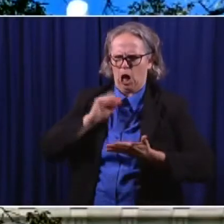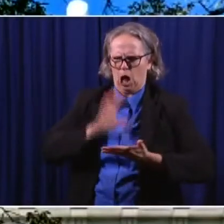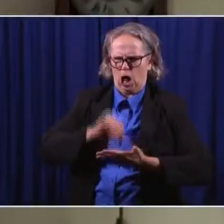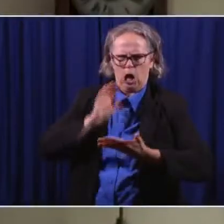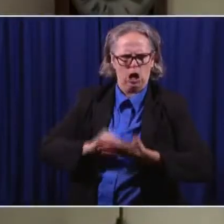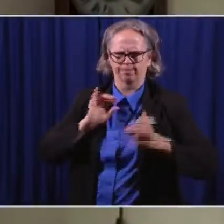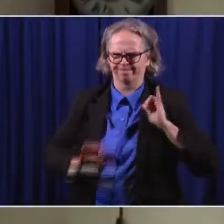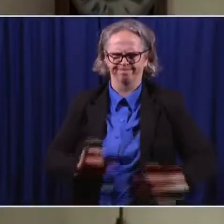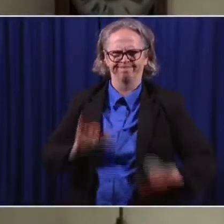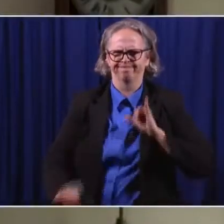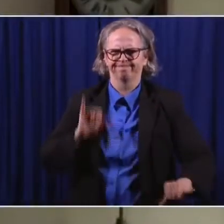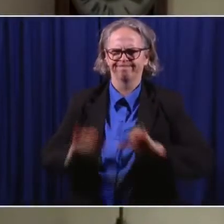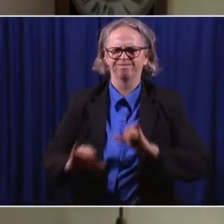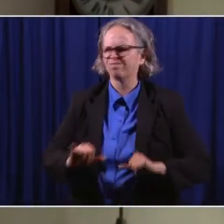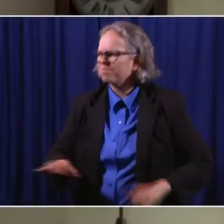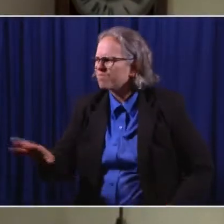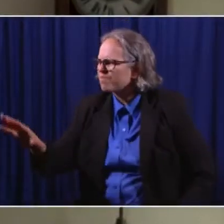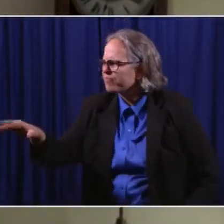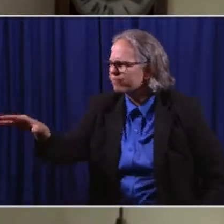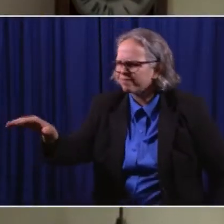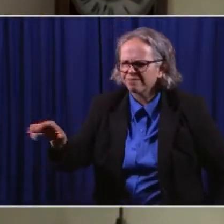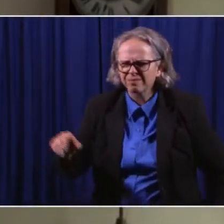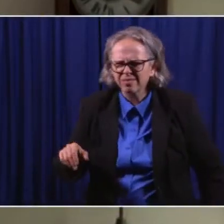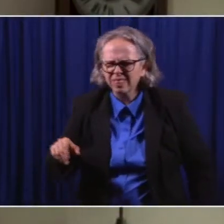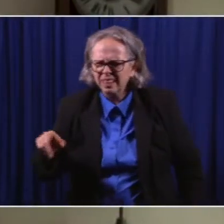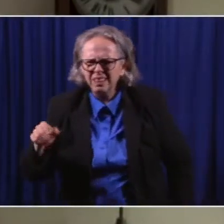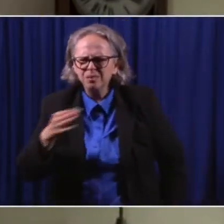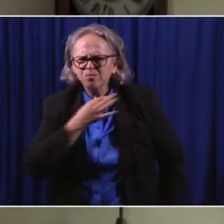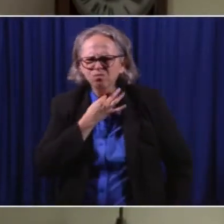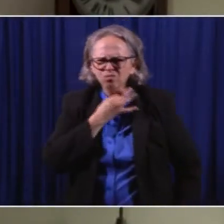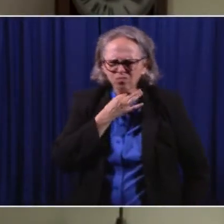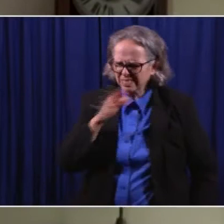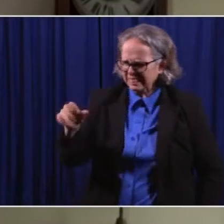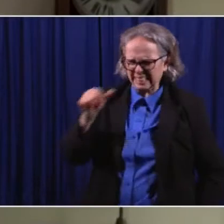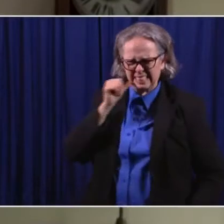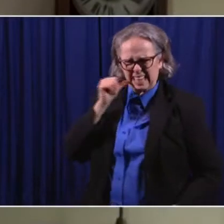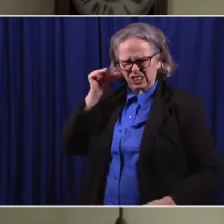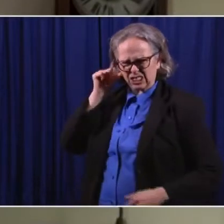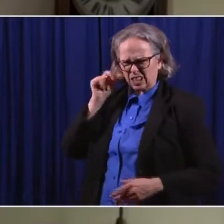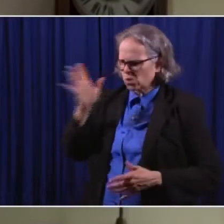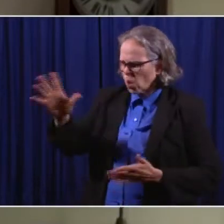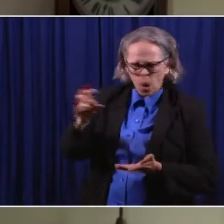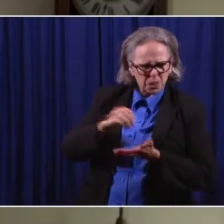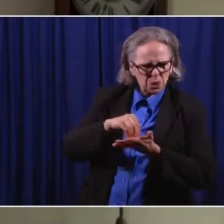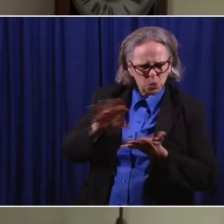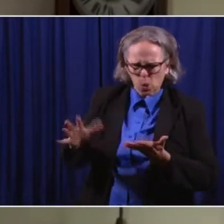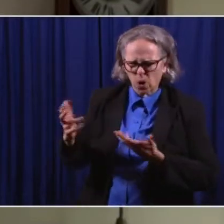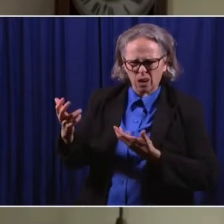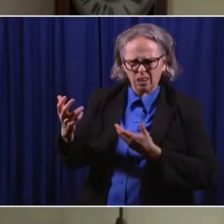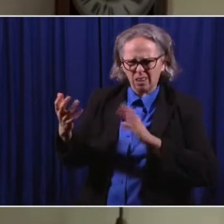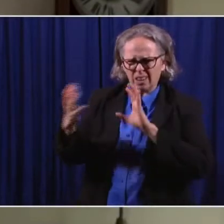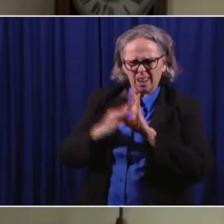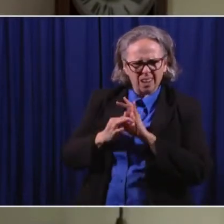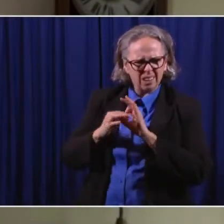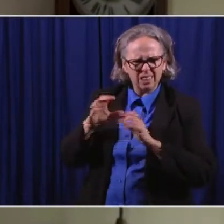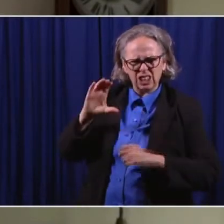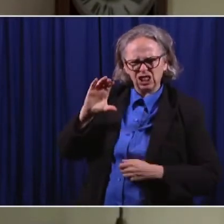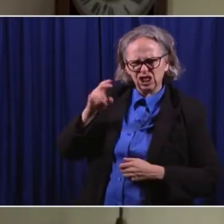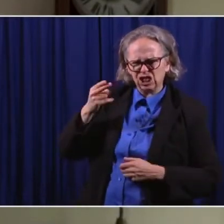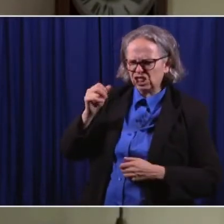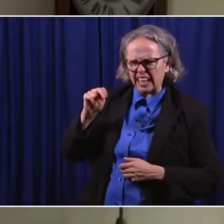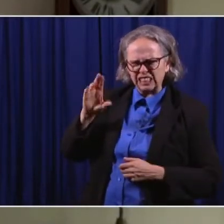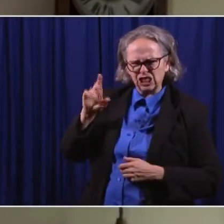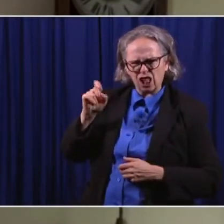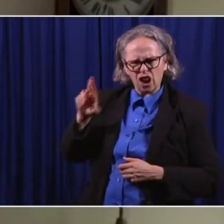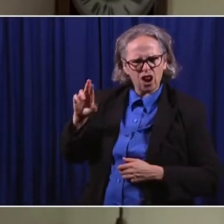We had one of your students on a Skype yesterday, Chancellor Gardner and I did, and we had students from